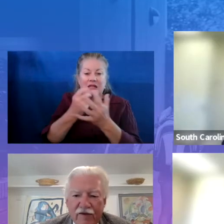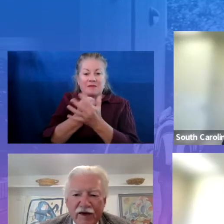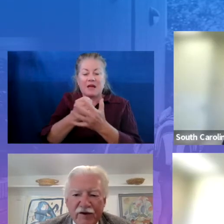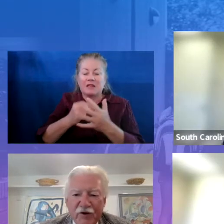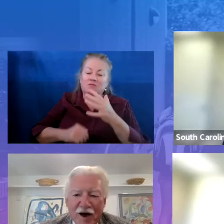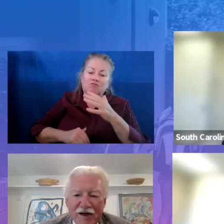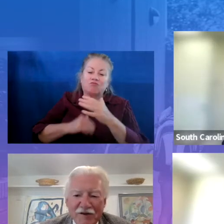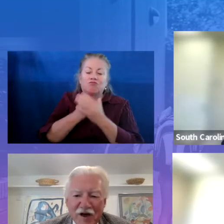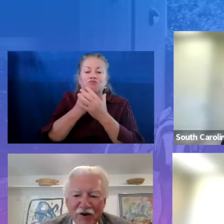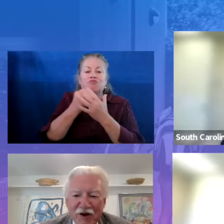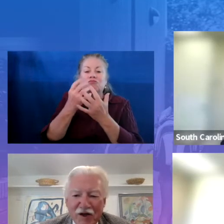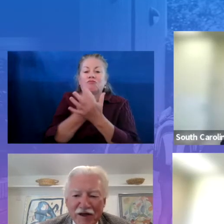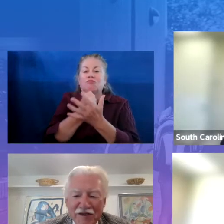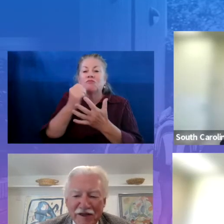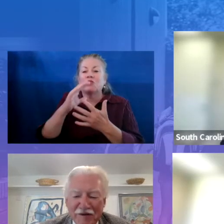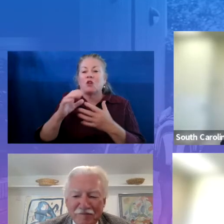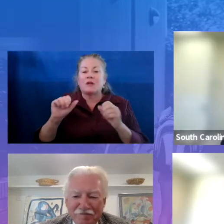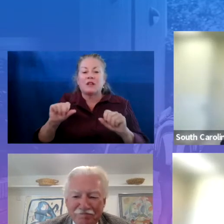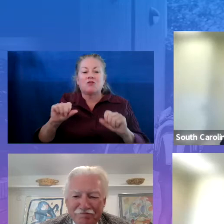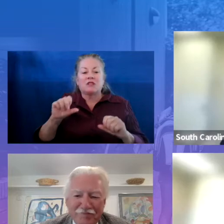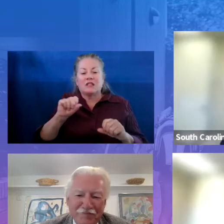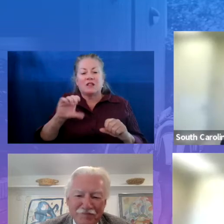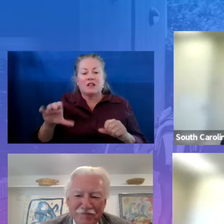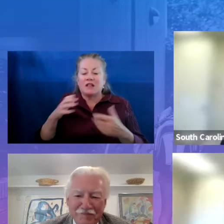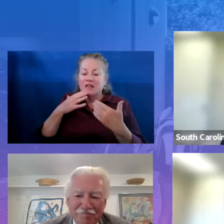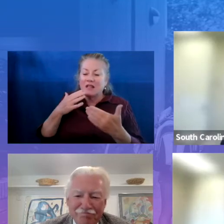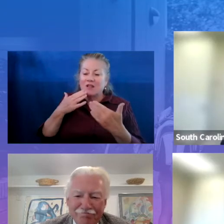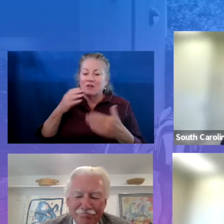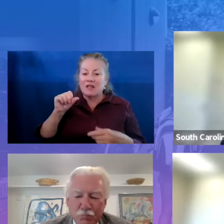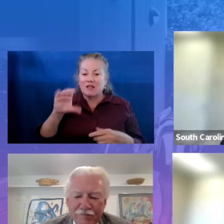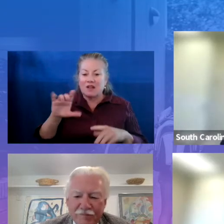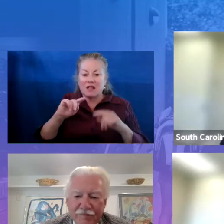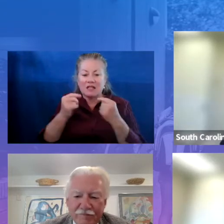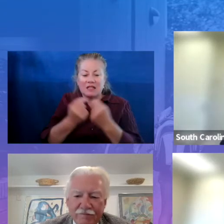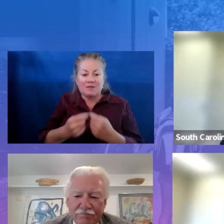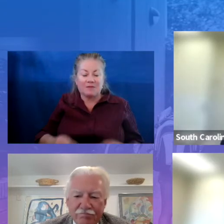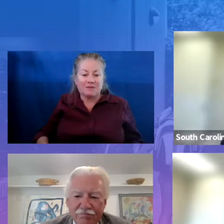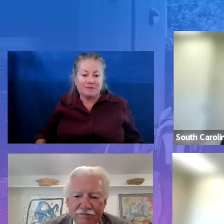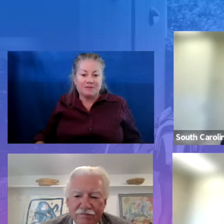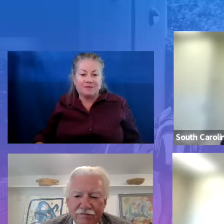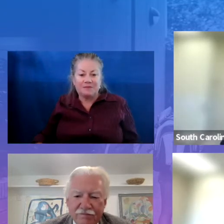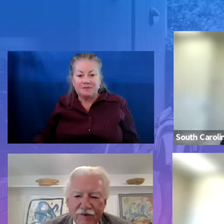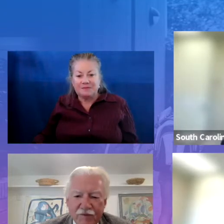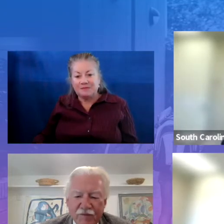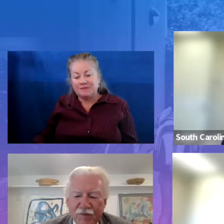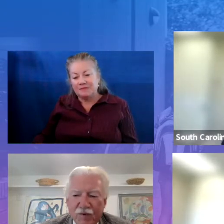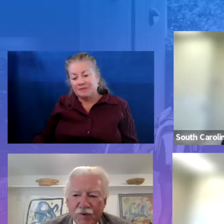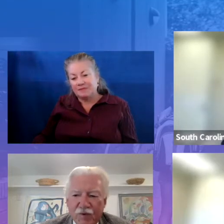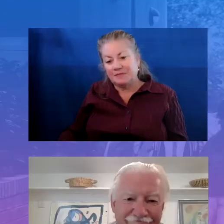Thank you, South Carolina team. You're welcome. Thank you.